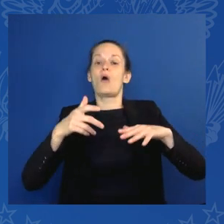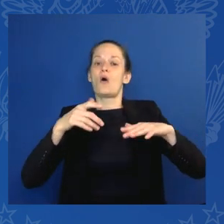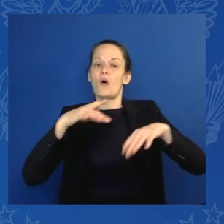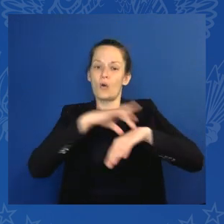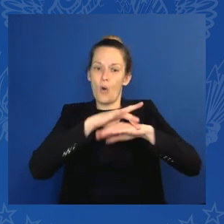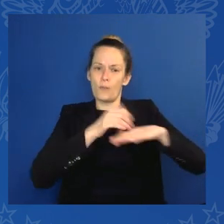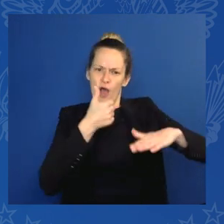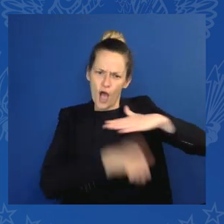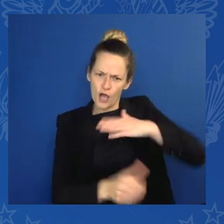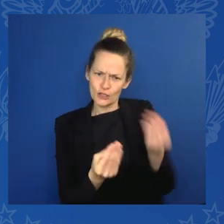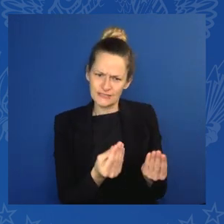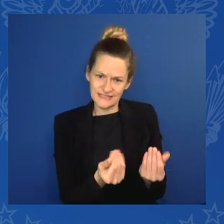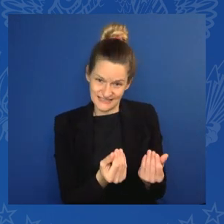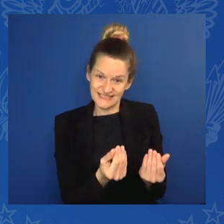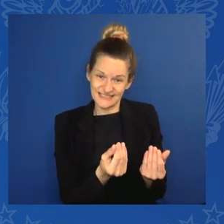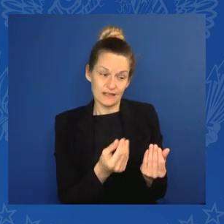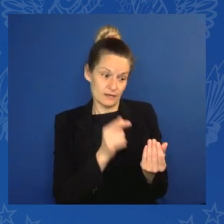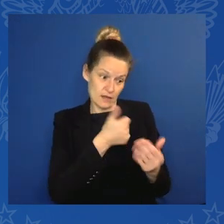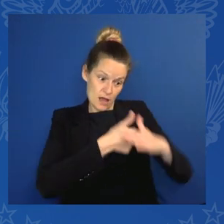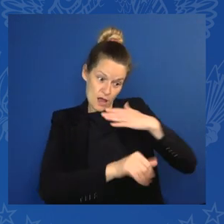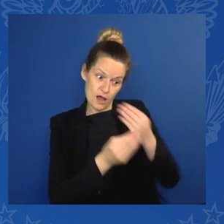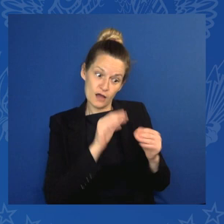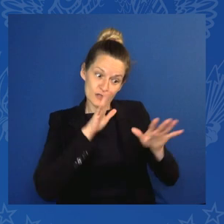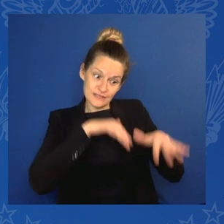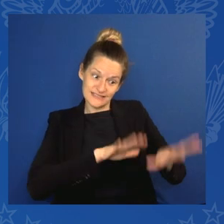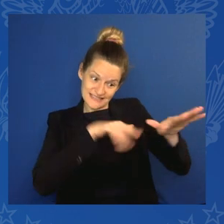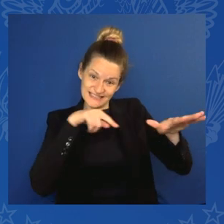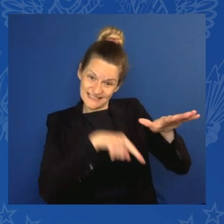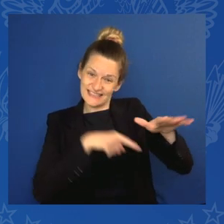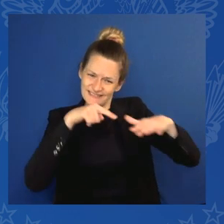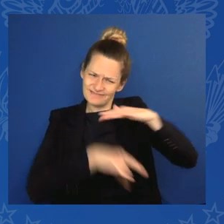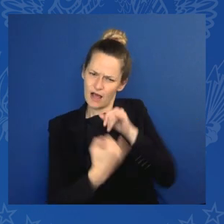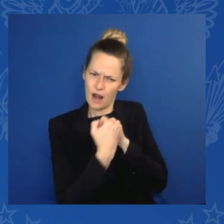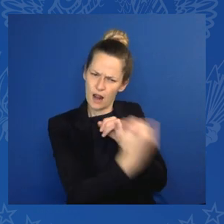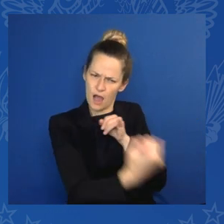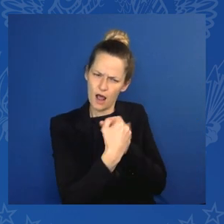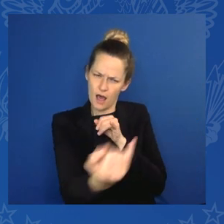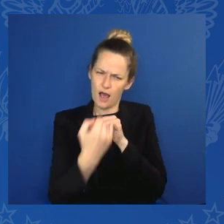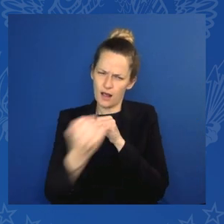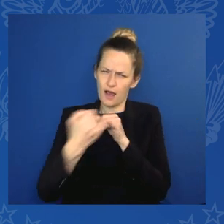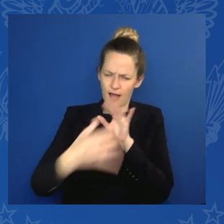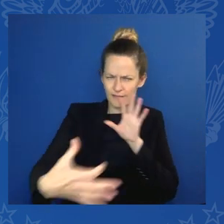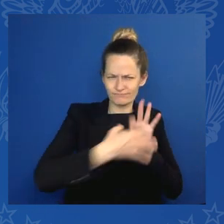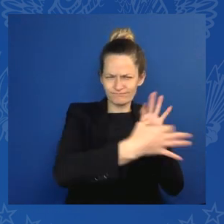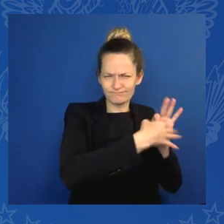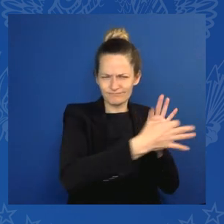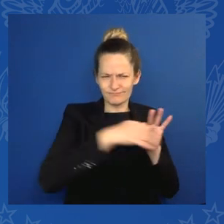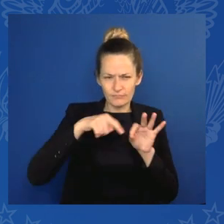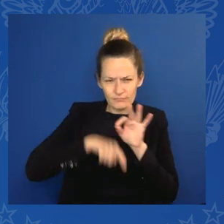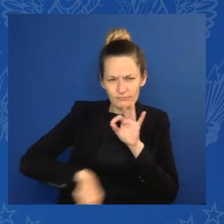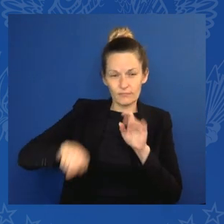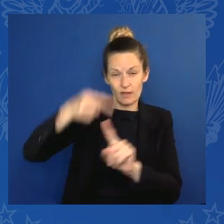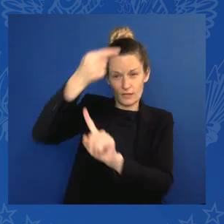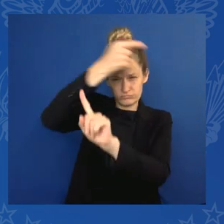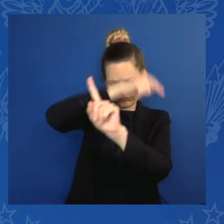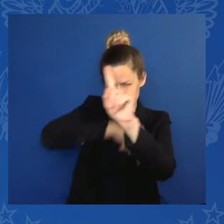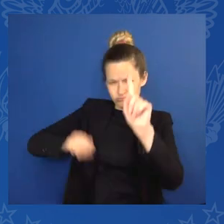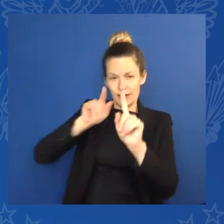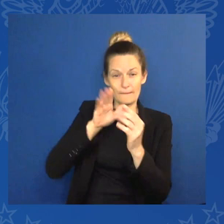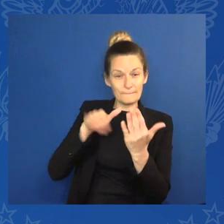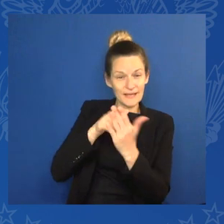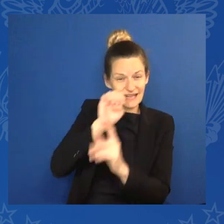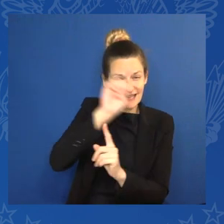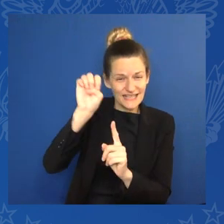from Southeast Asia through the Middle East and the Horn of Africa to Europe. This will be